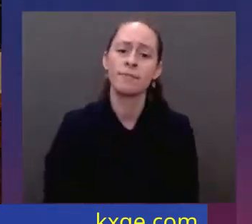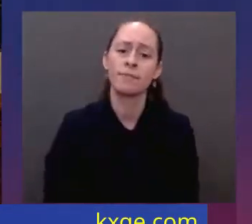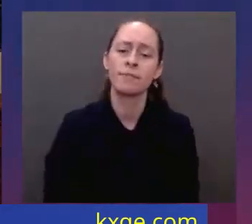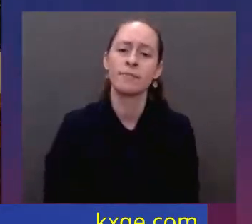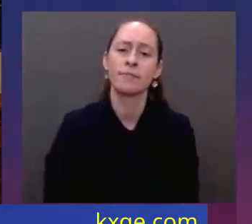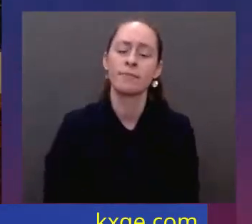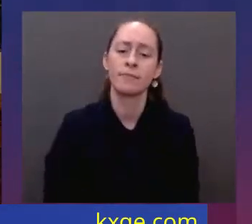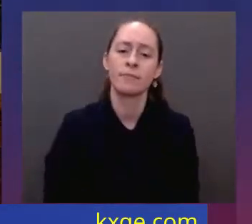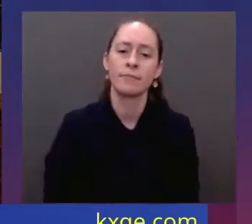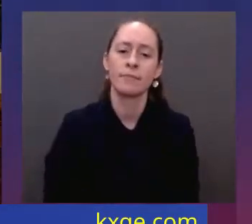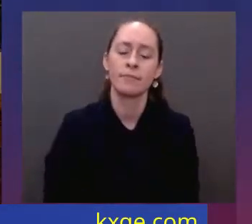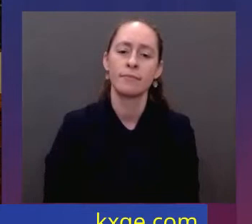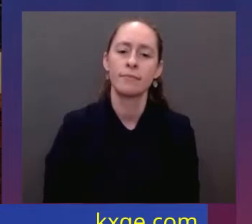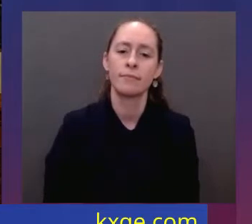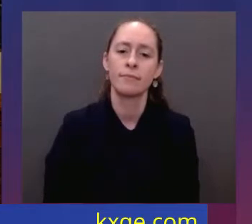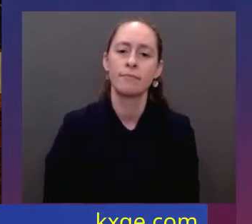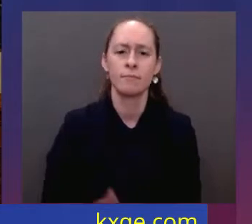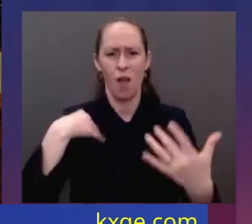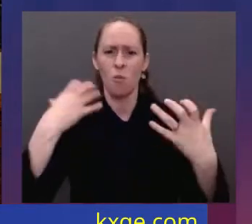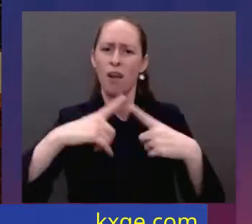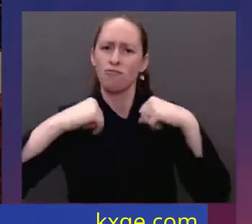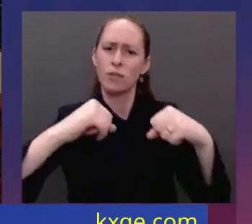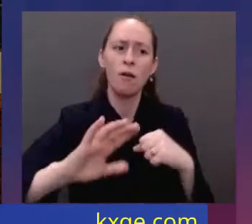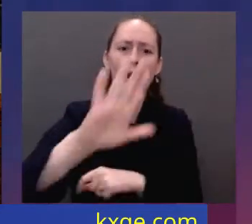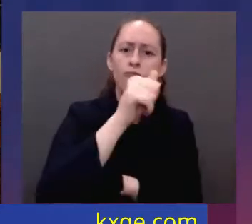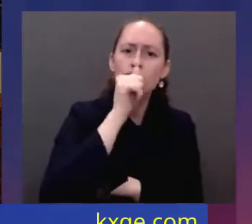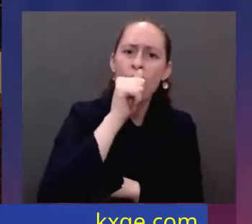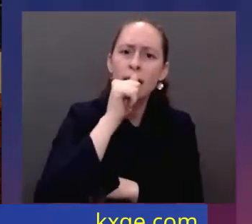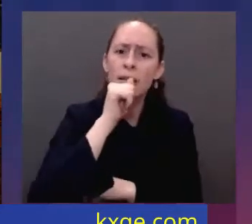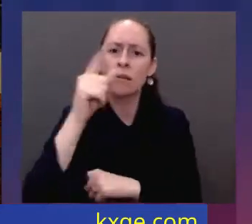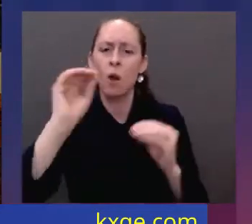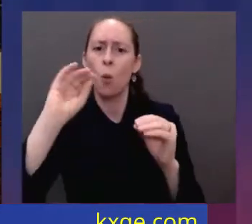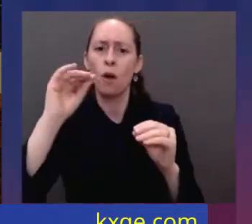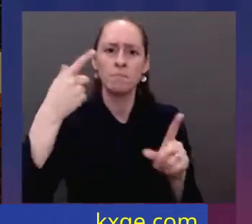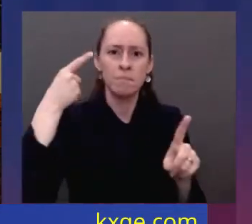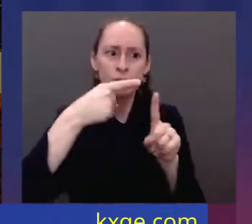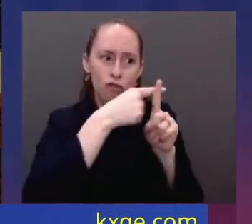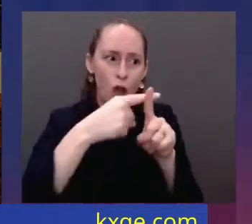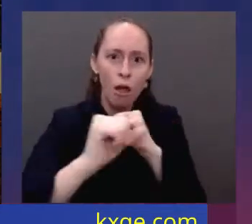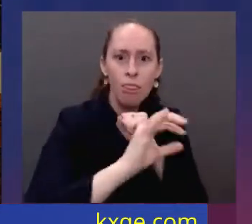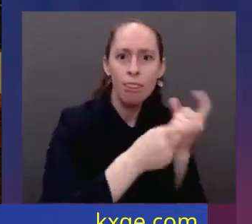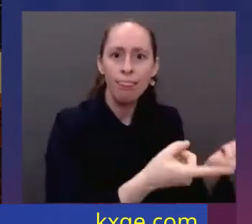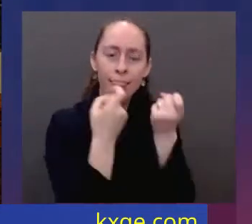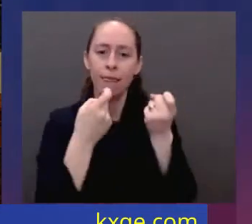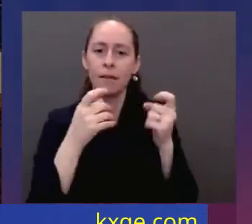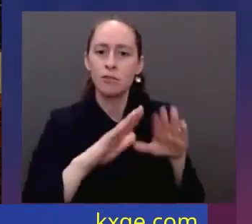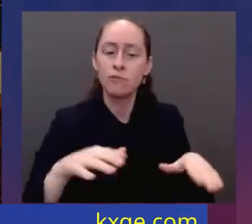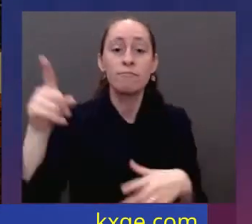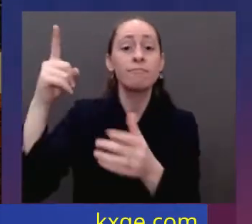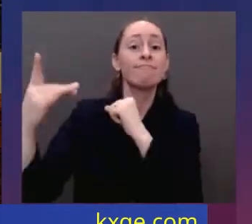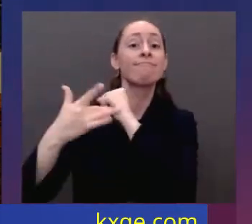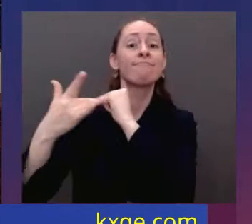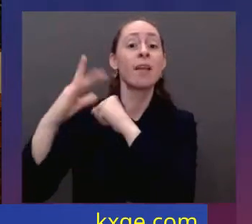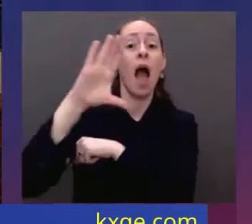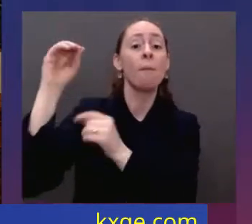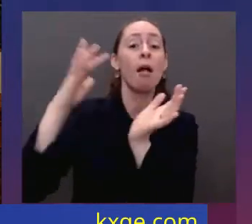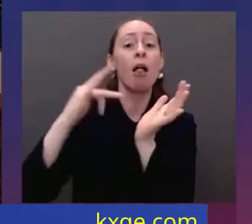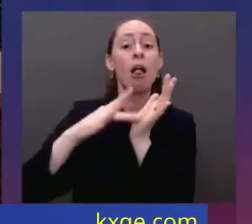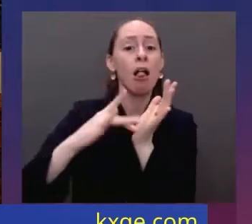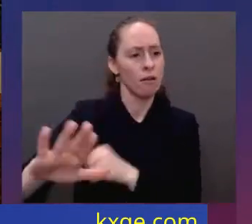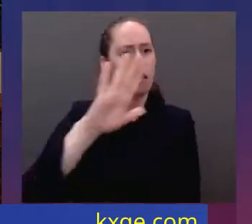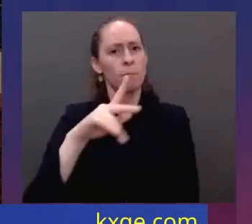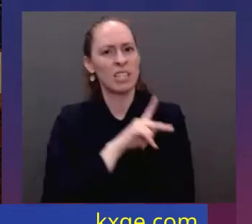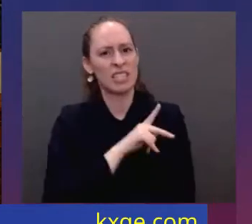privacy protections, ban targeted advertising to children, demand tech companies stop collecting personal data on our children, and let's get all